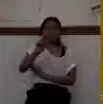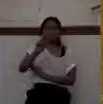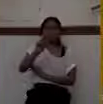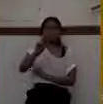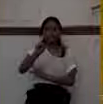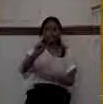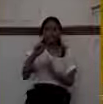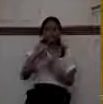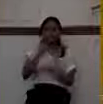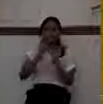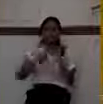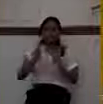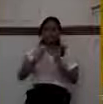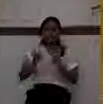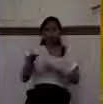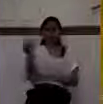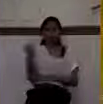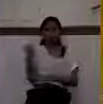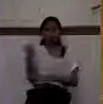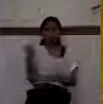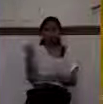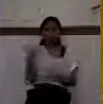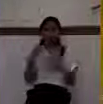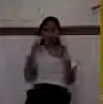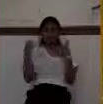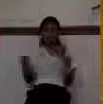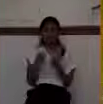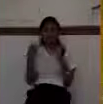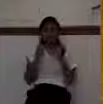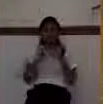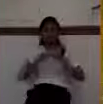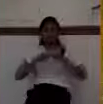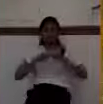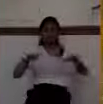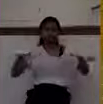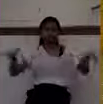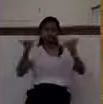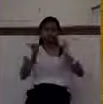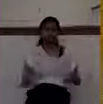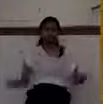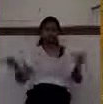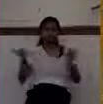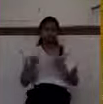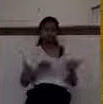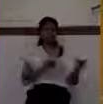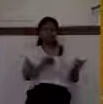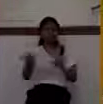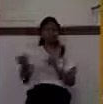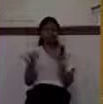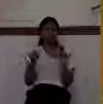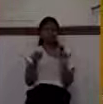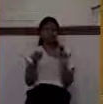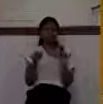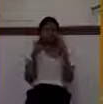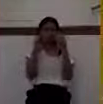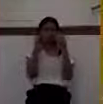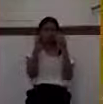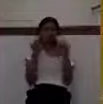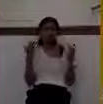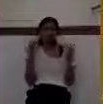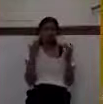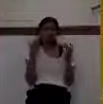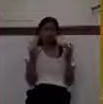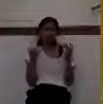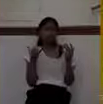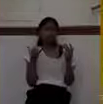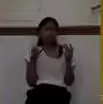same. And these sins became common practice. And this was sad. You know why? Remember what God called Israel to do?